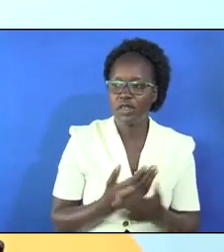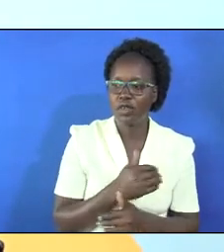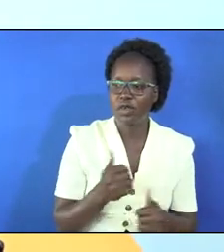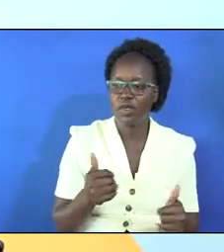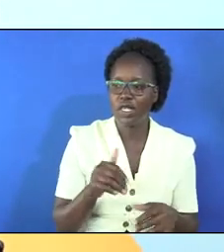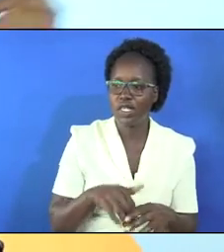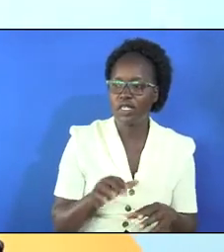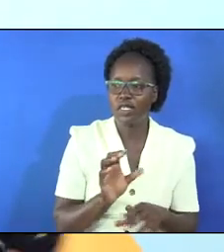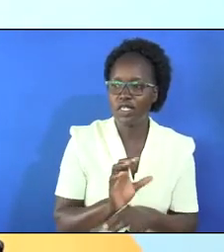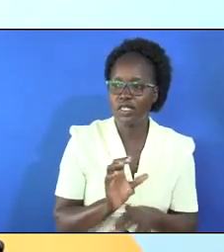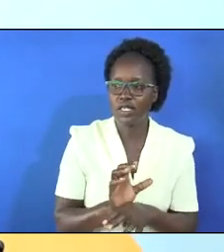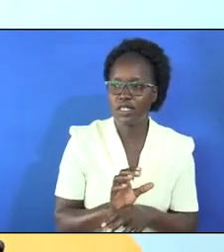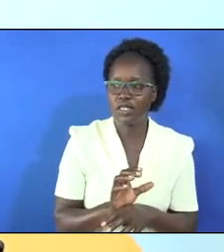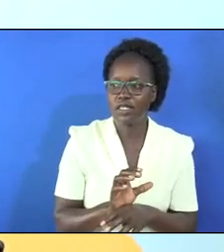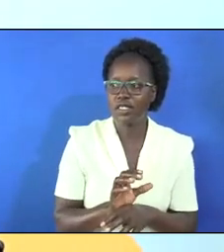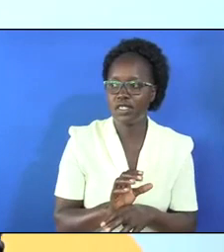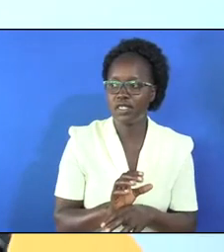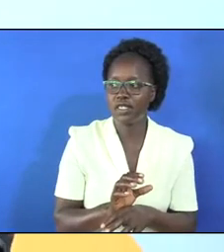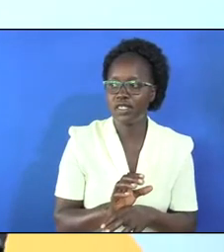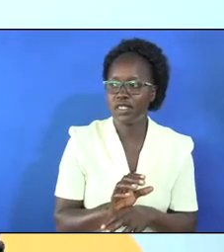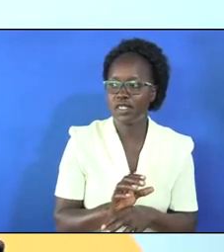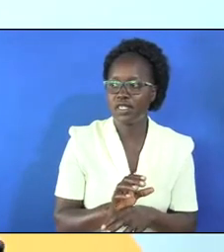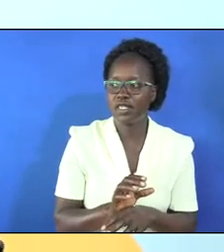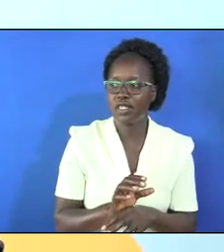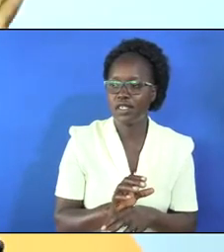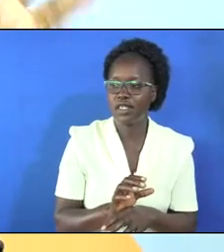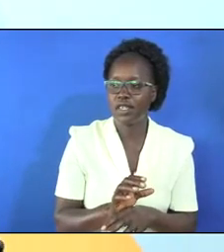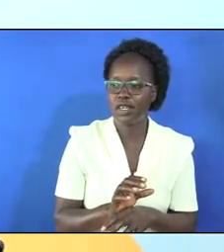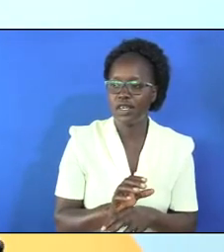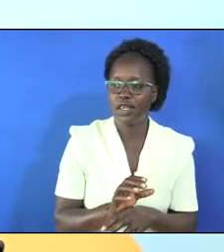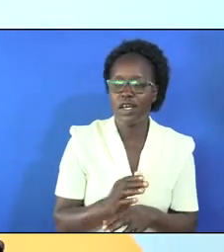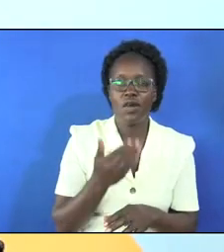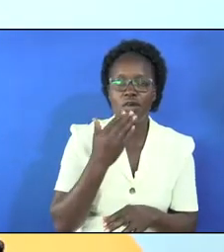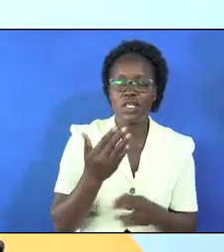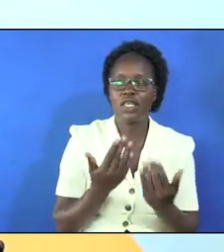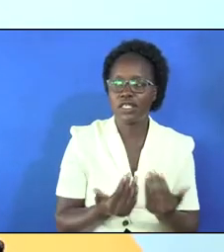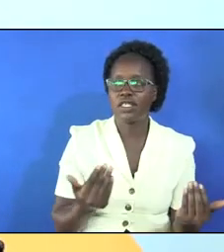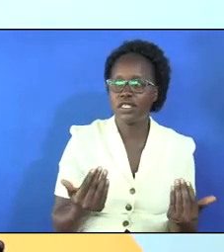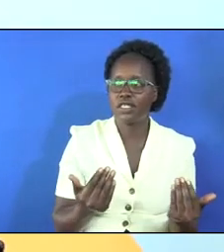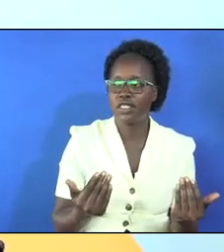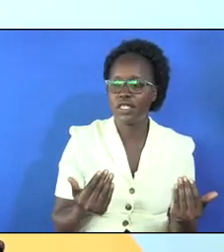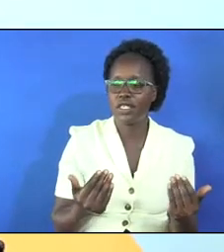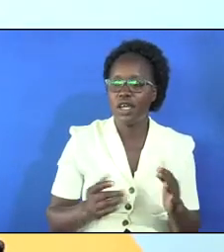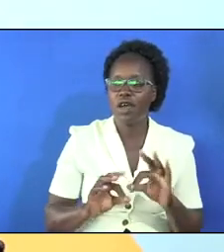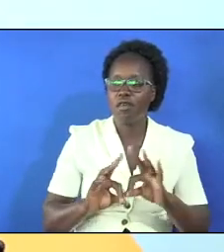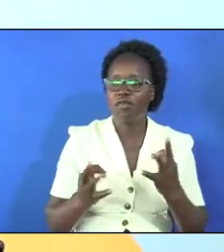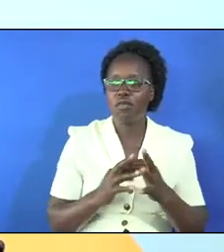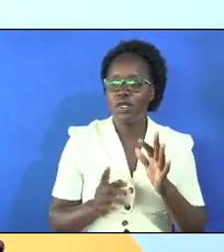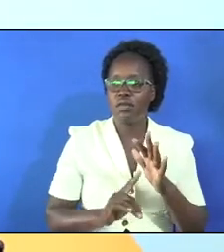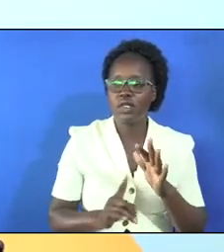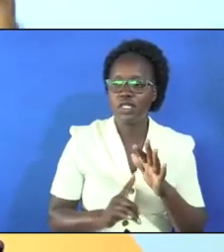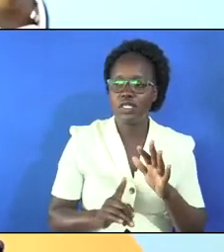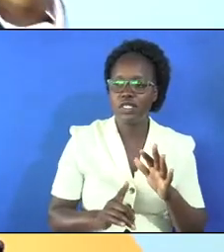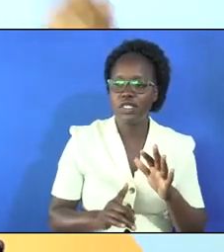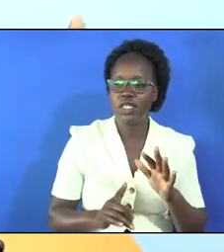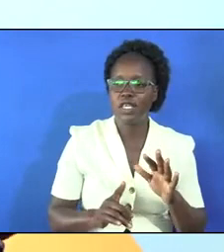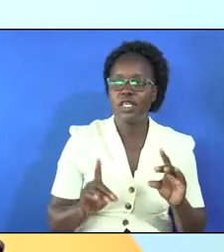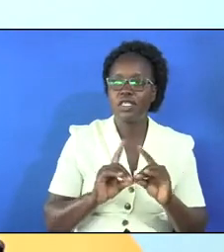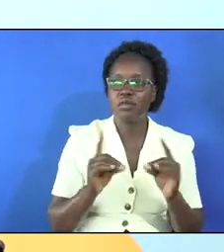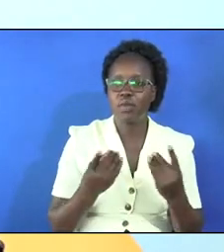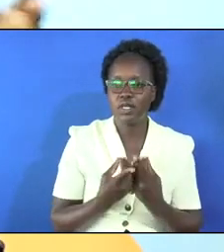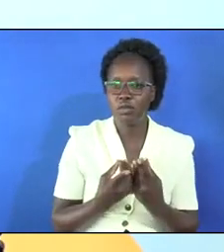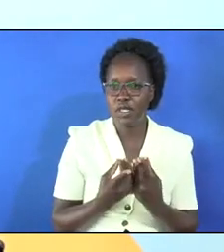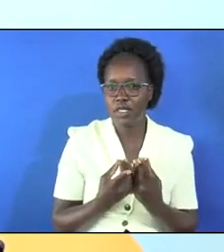in the church that you attempted to call them senior so we thank you the children the family ministries department the